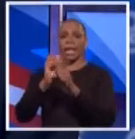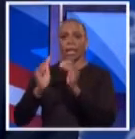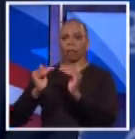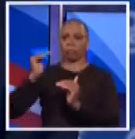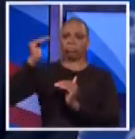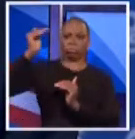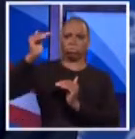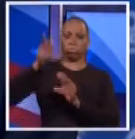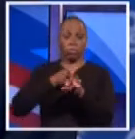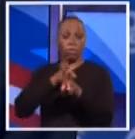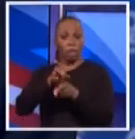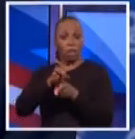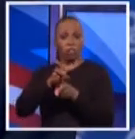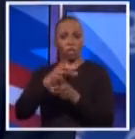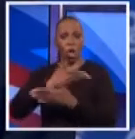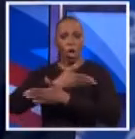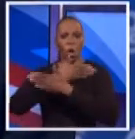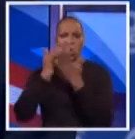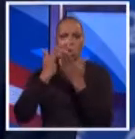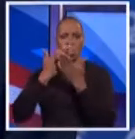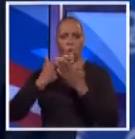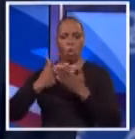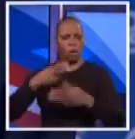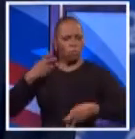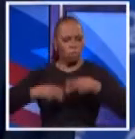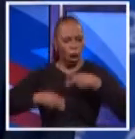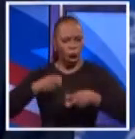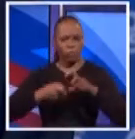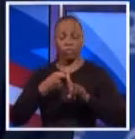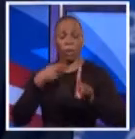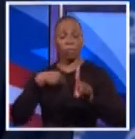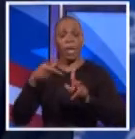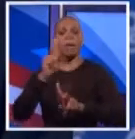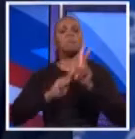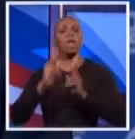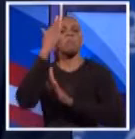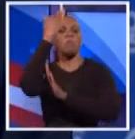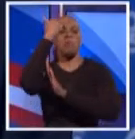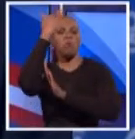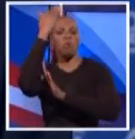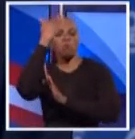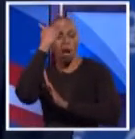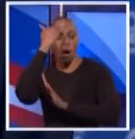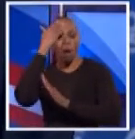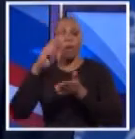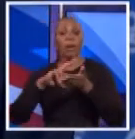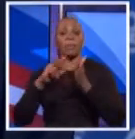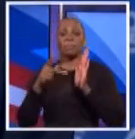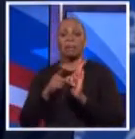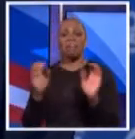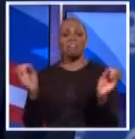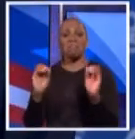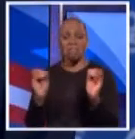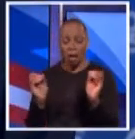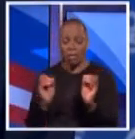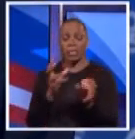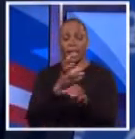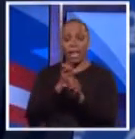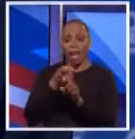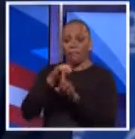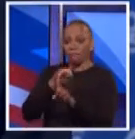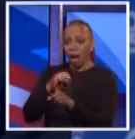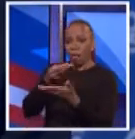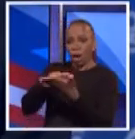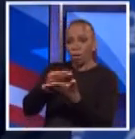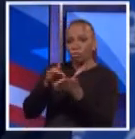professionalism. There will be no drama from me. People will know early on that there will be nothing that they can game in the controller's office